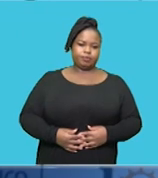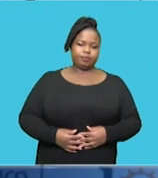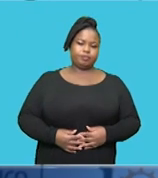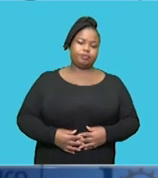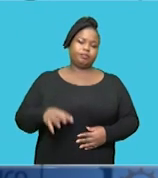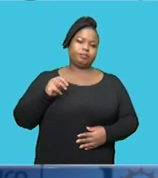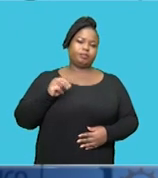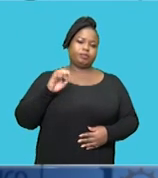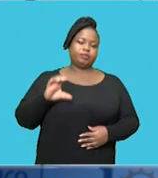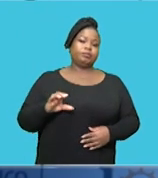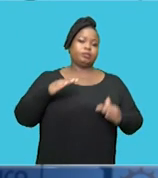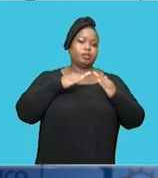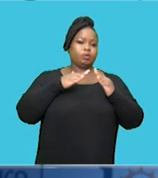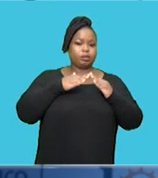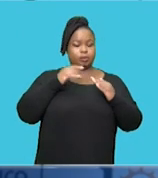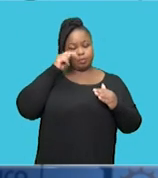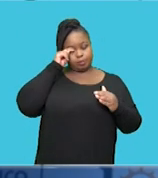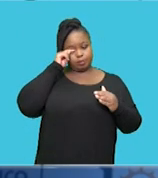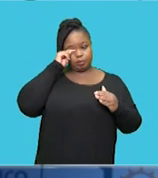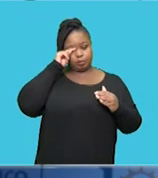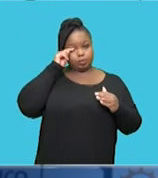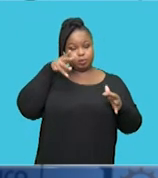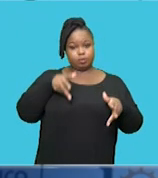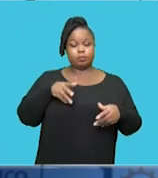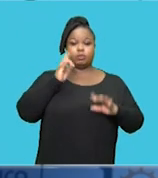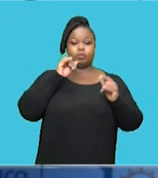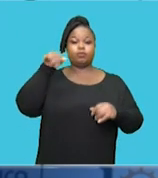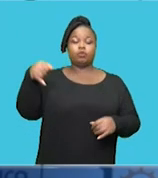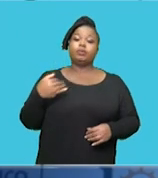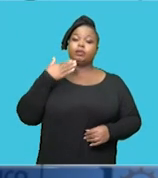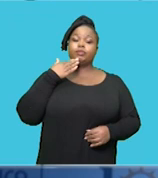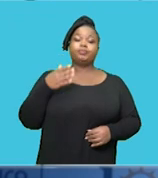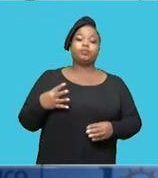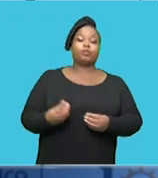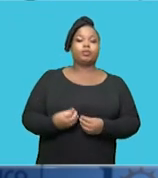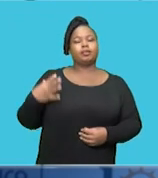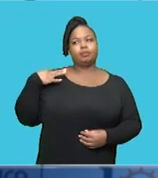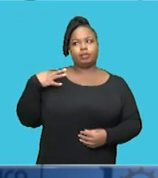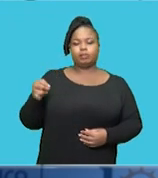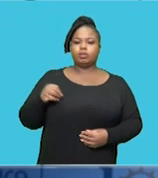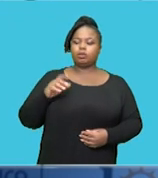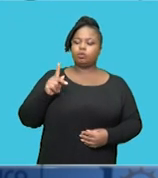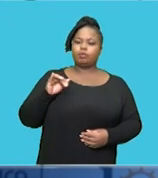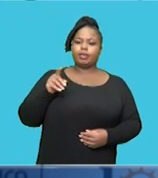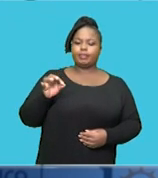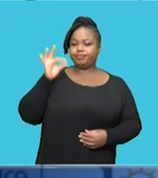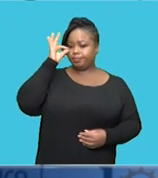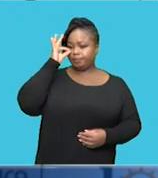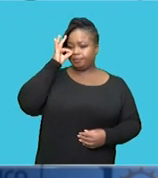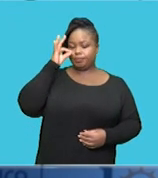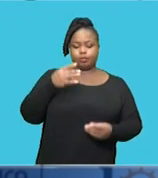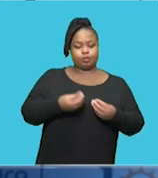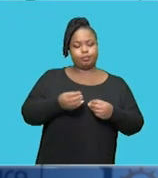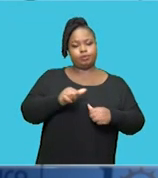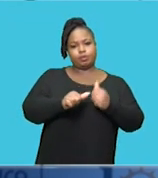MMC where human settlement life city of jolbek will be hosting u minister U minister kubai, not the